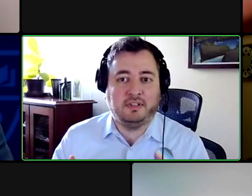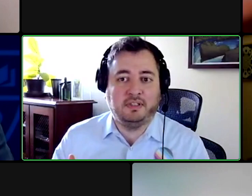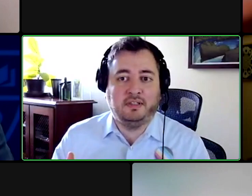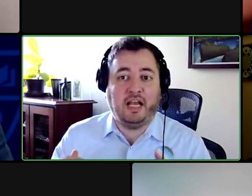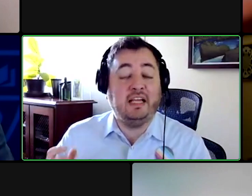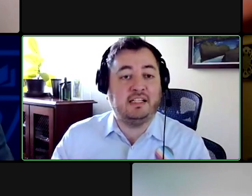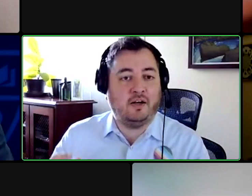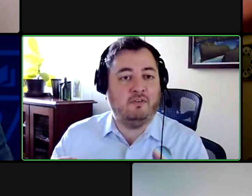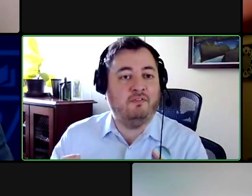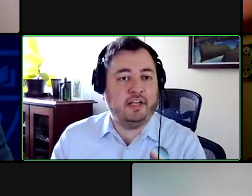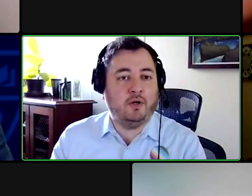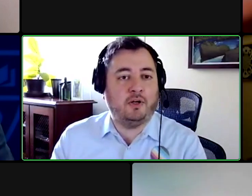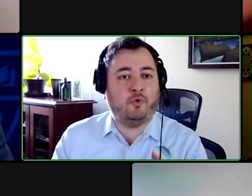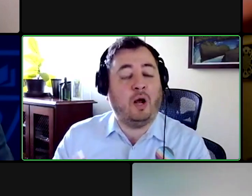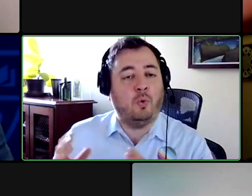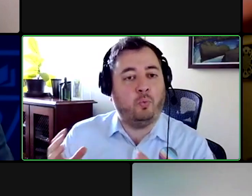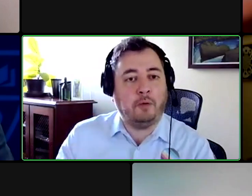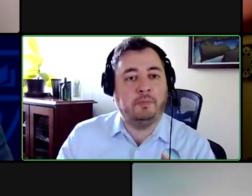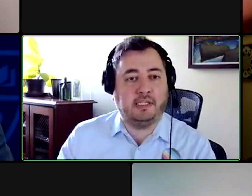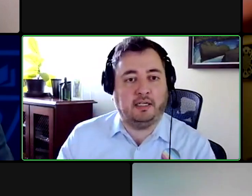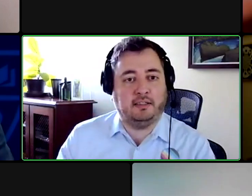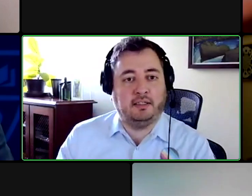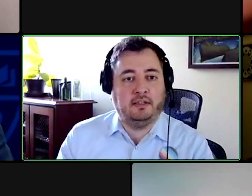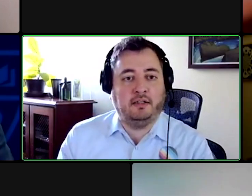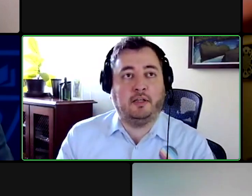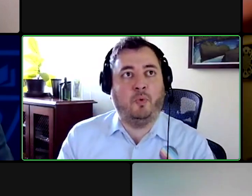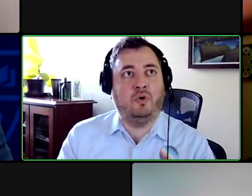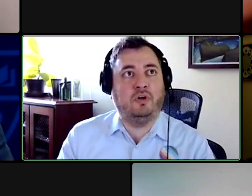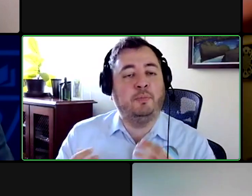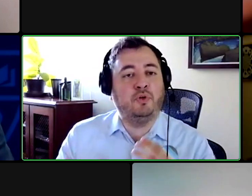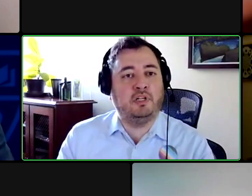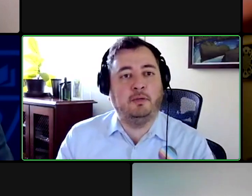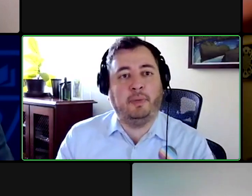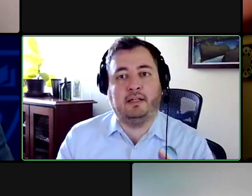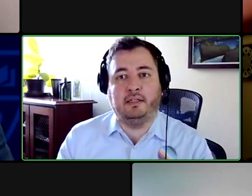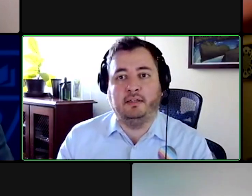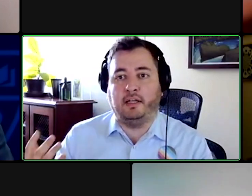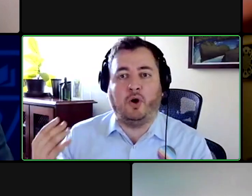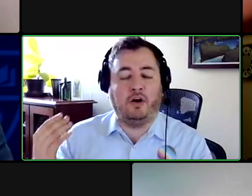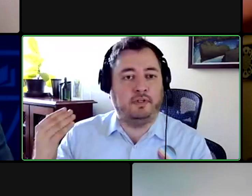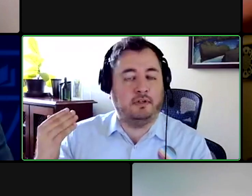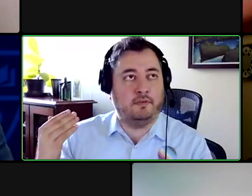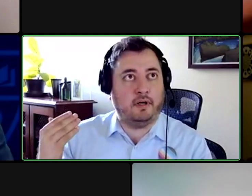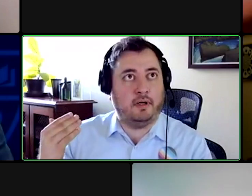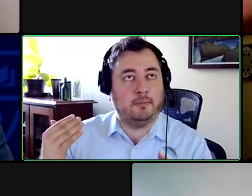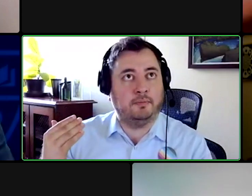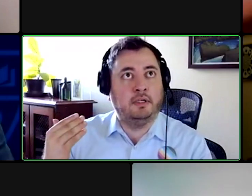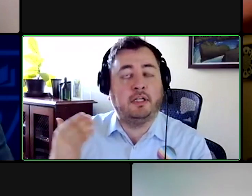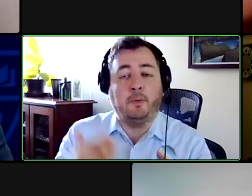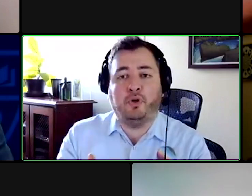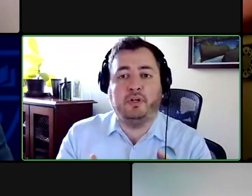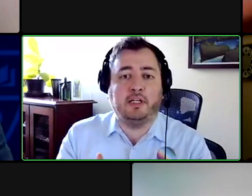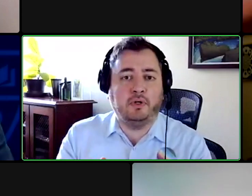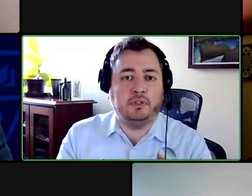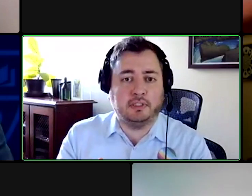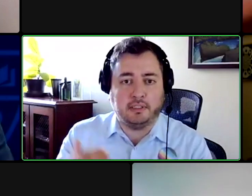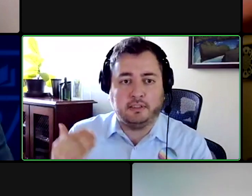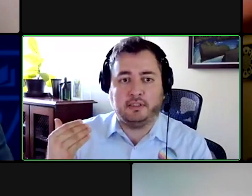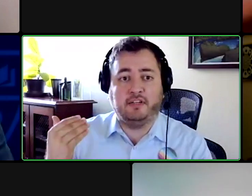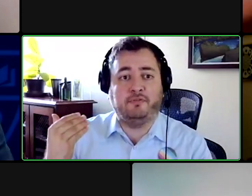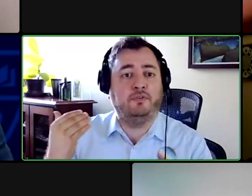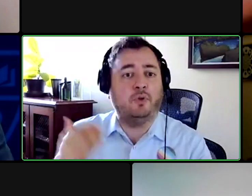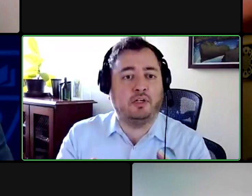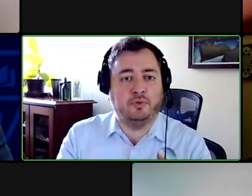of asl videos for our website that the more emergency-based things like office of um temporary disability